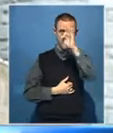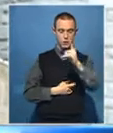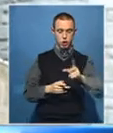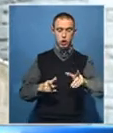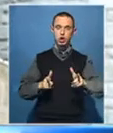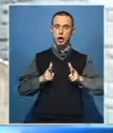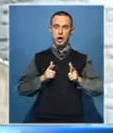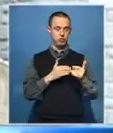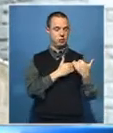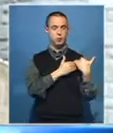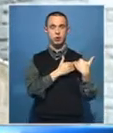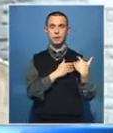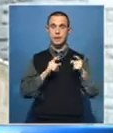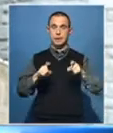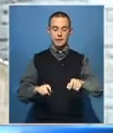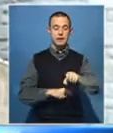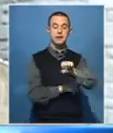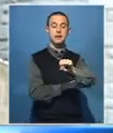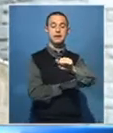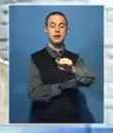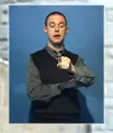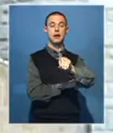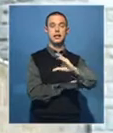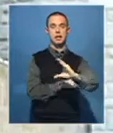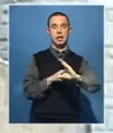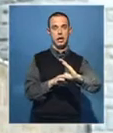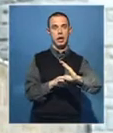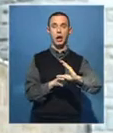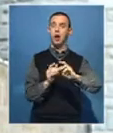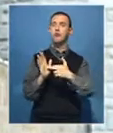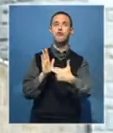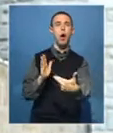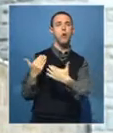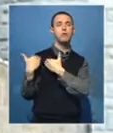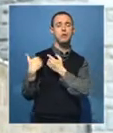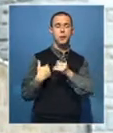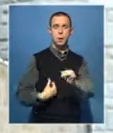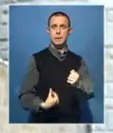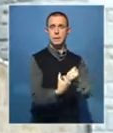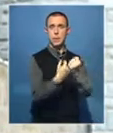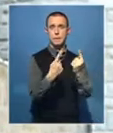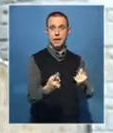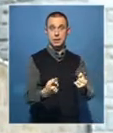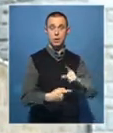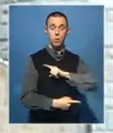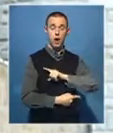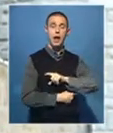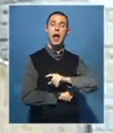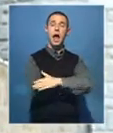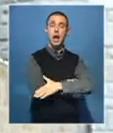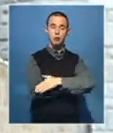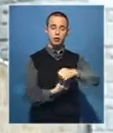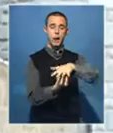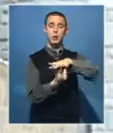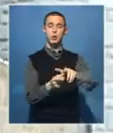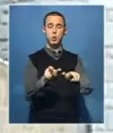SEDEC's role is to support that that works, that the people of Lesotho do not